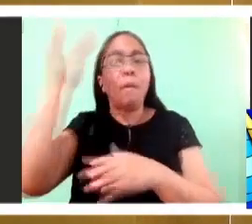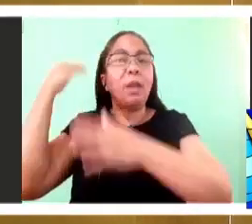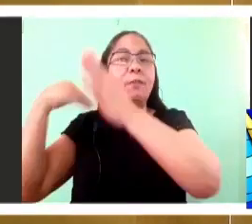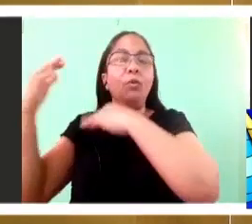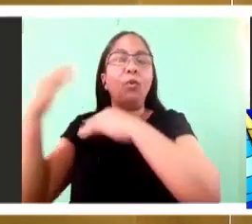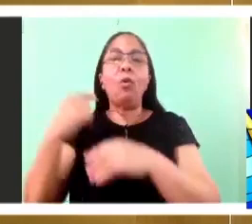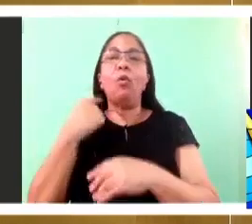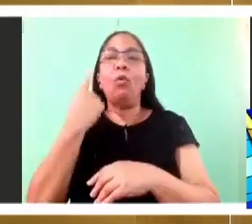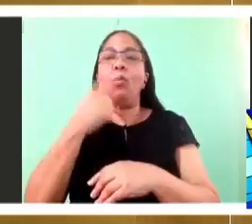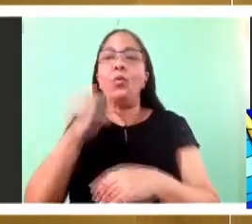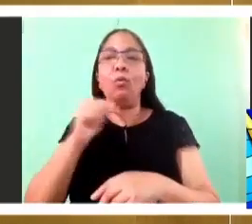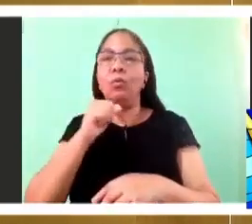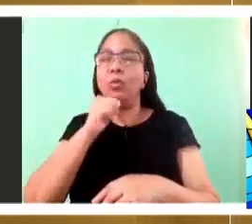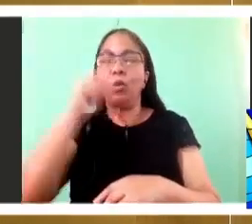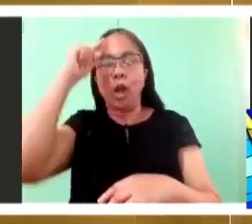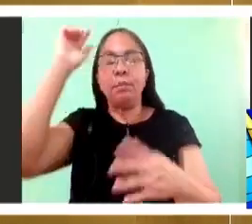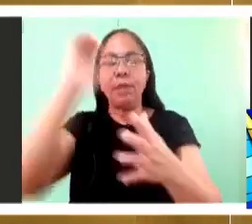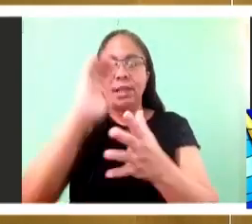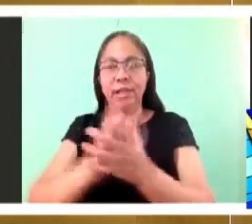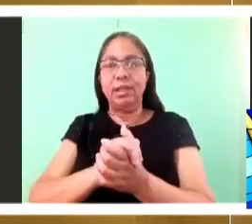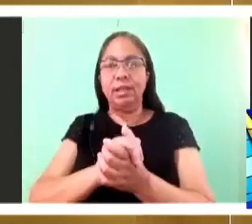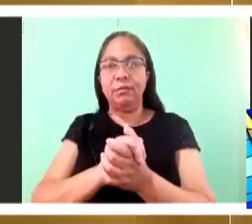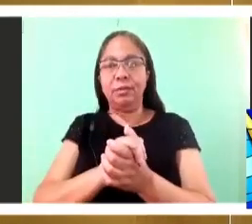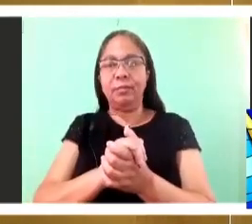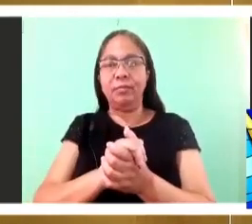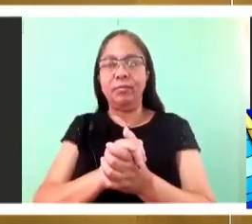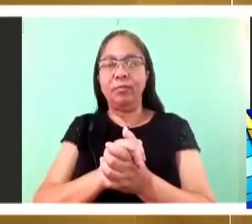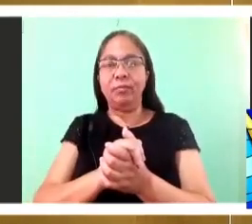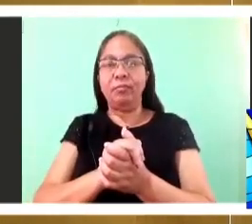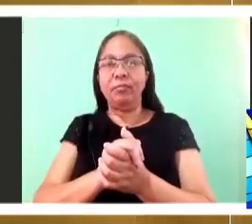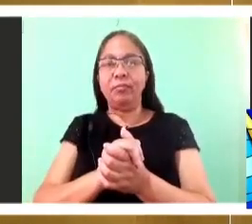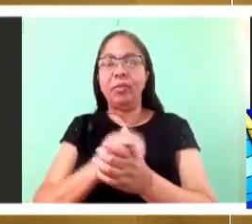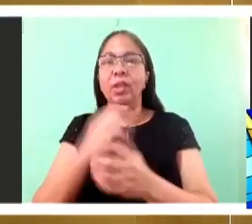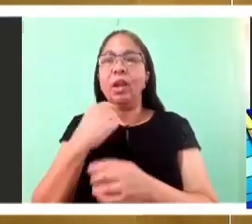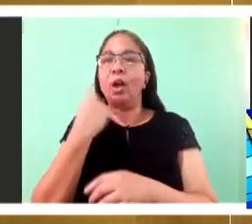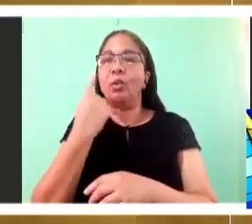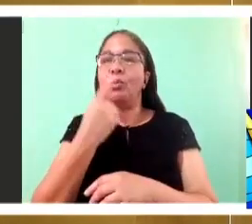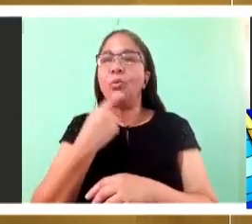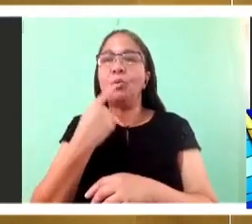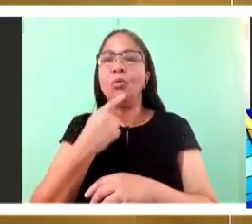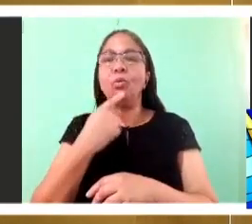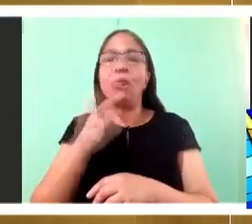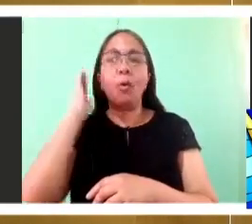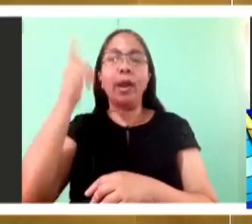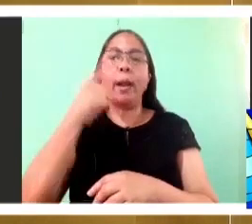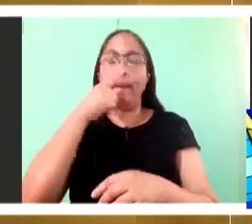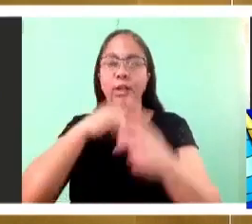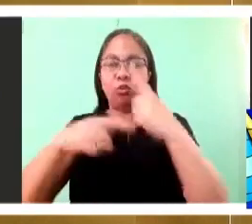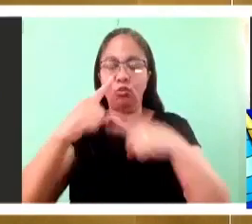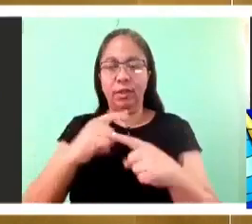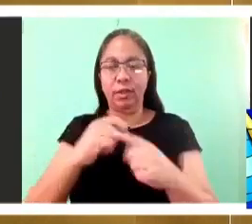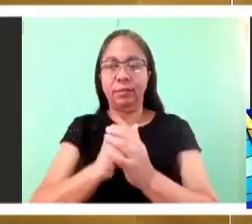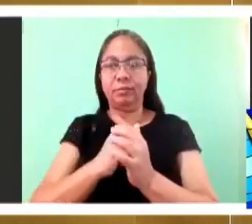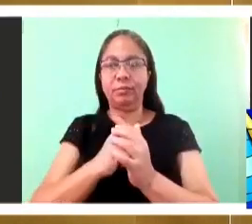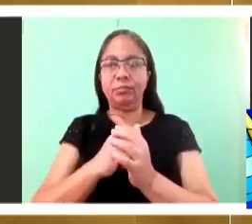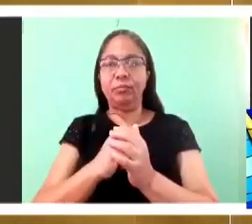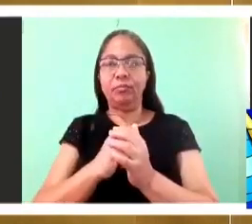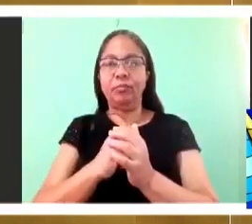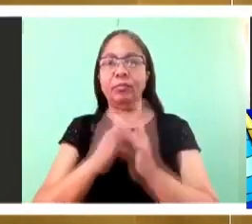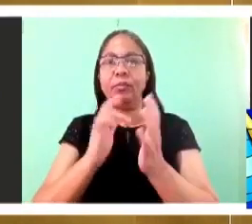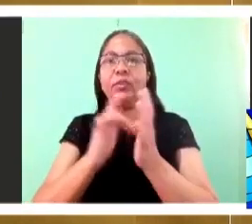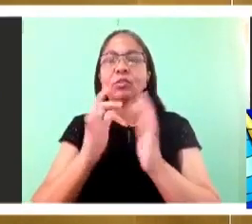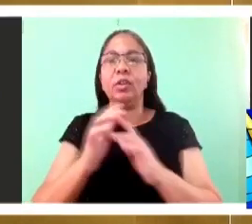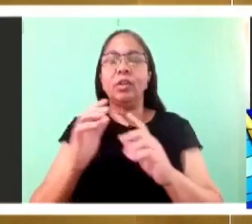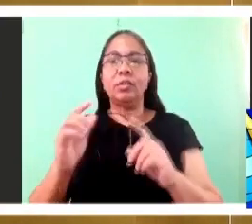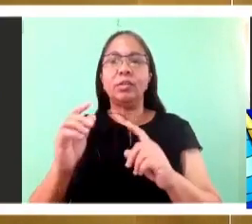And he went on, This is why I told you that no one could come to me unless the Father allows